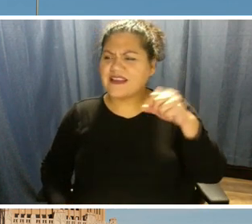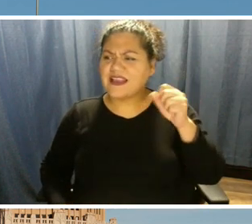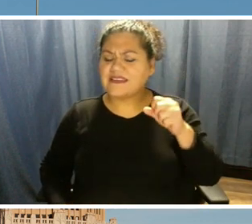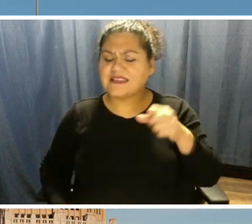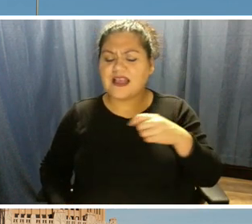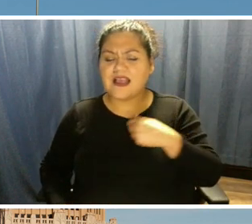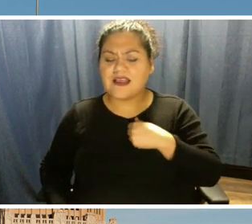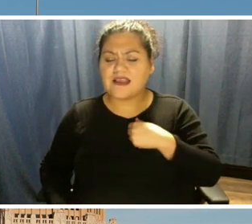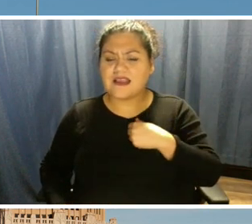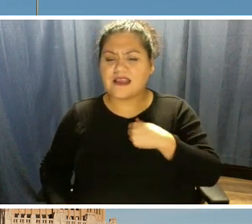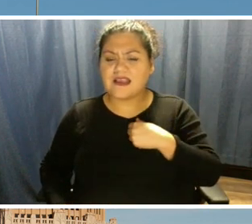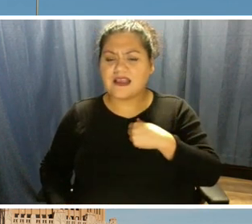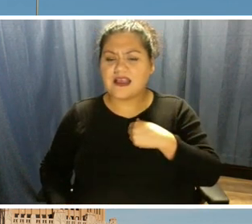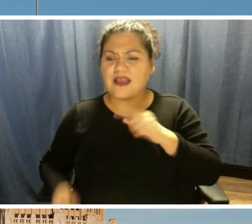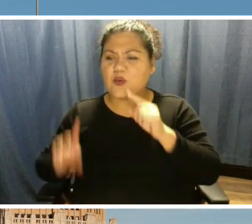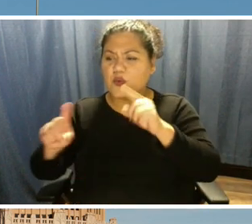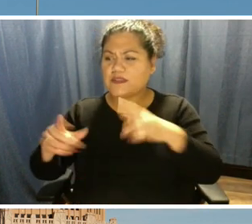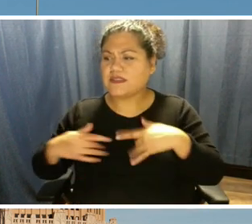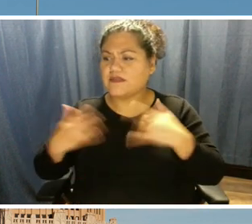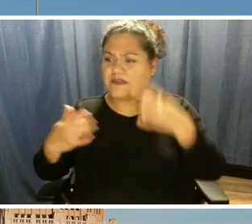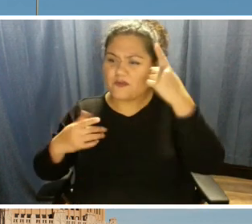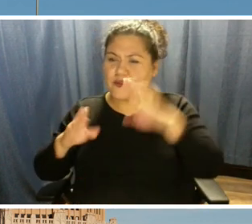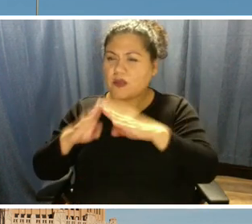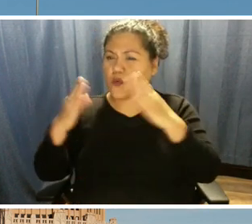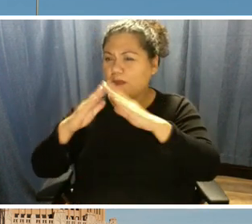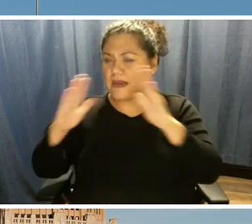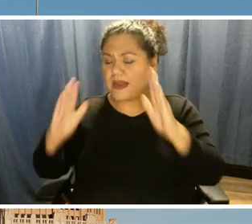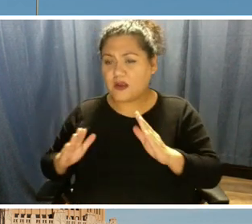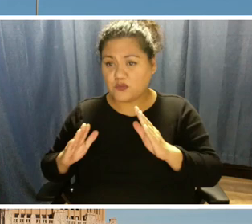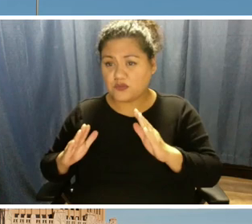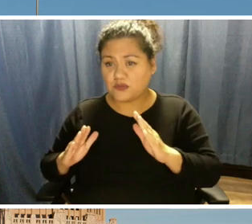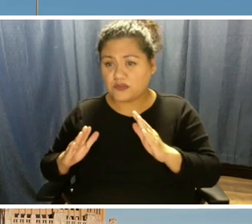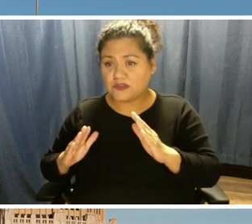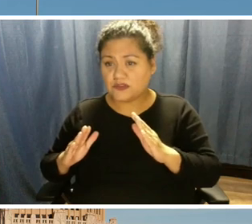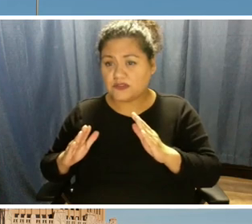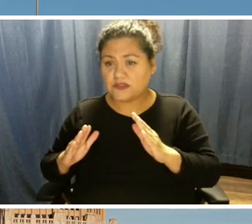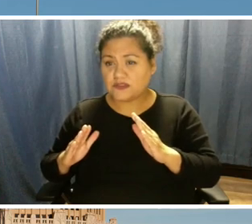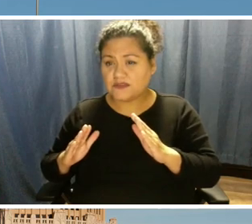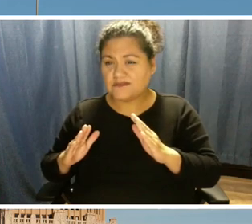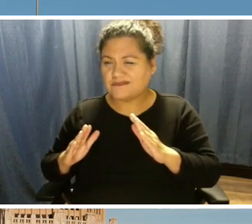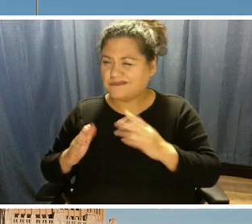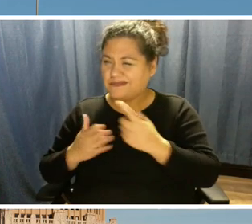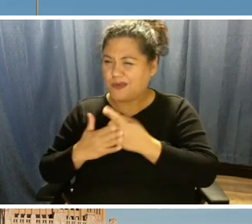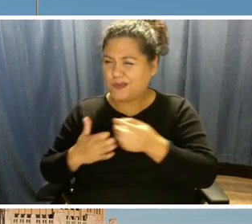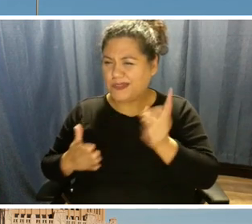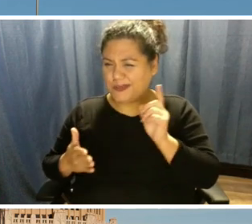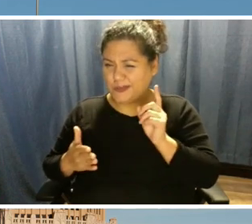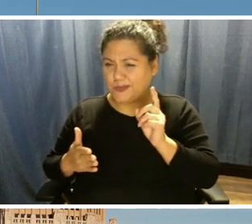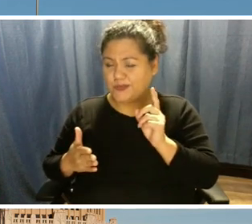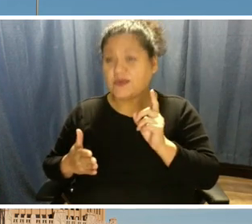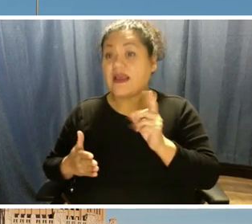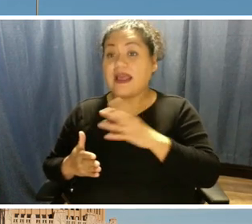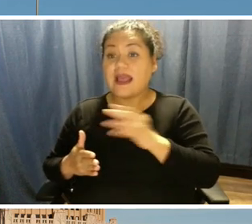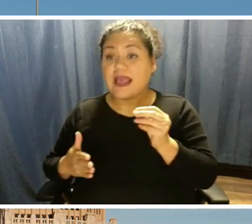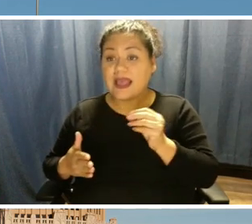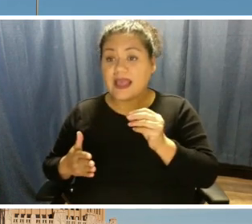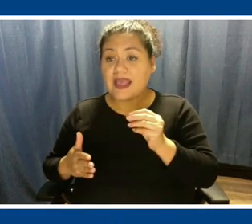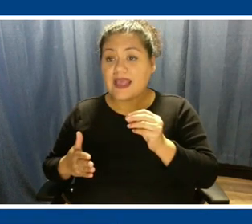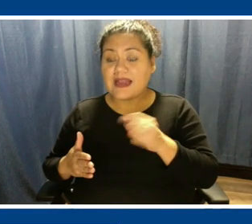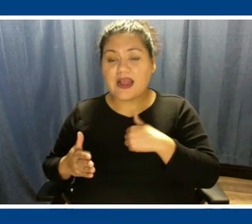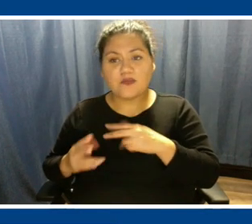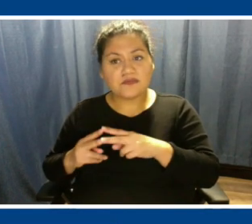event for the open house, I guess a week or so ago, and I was very